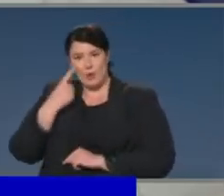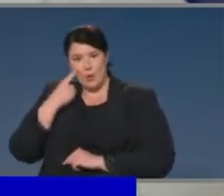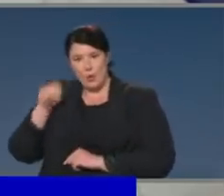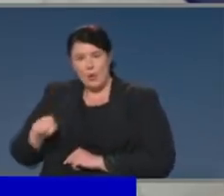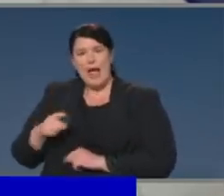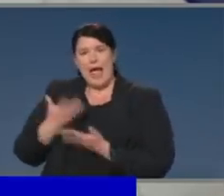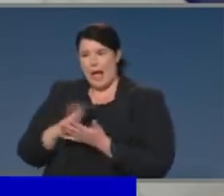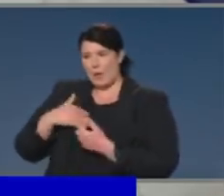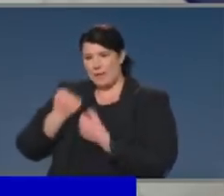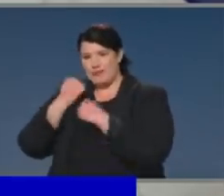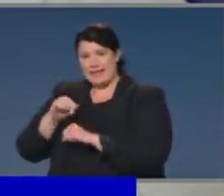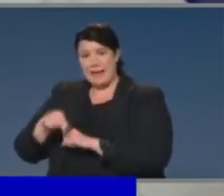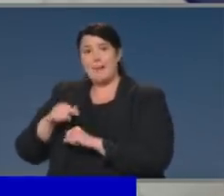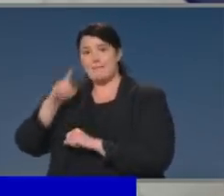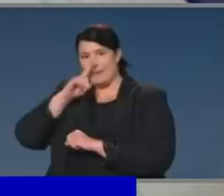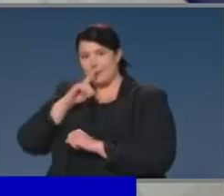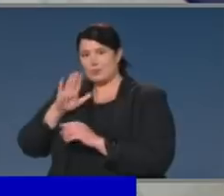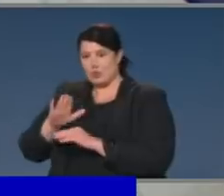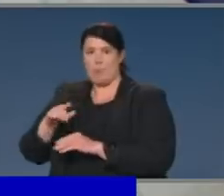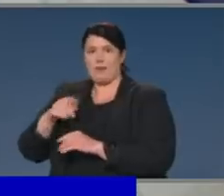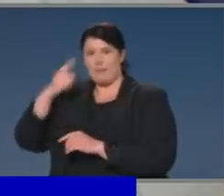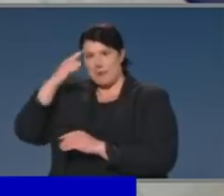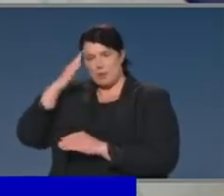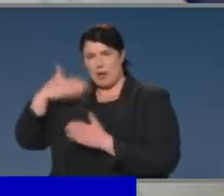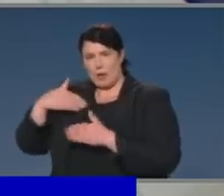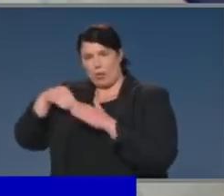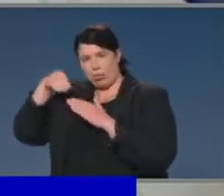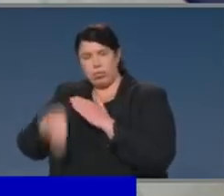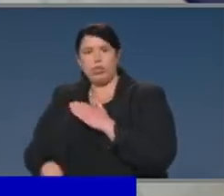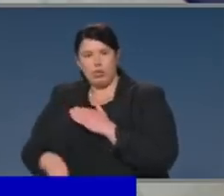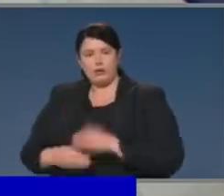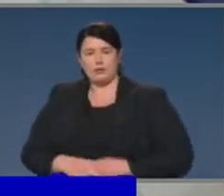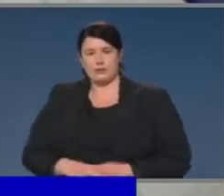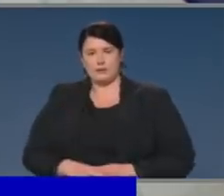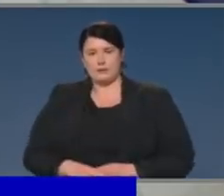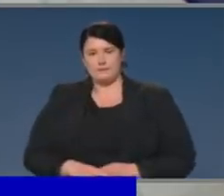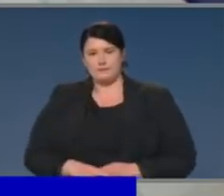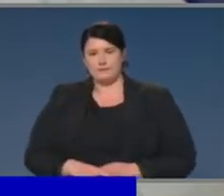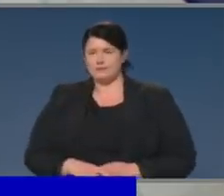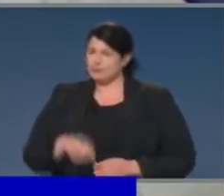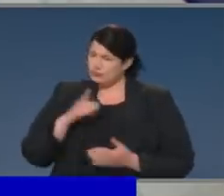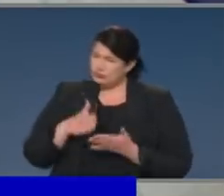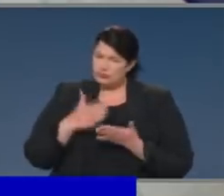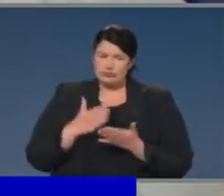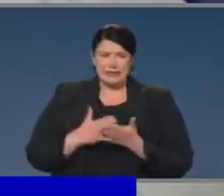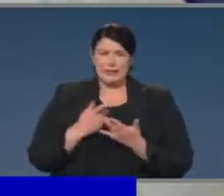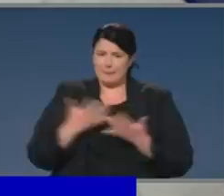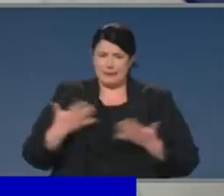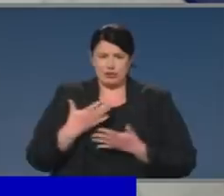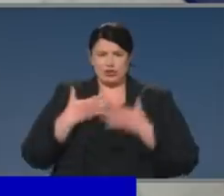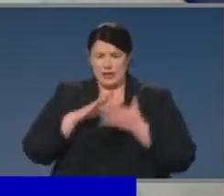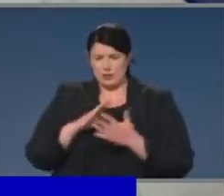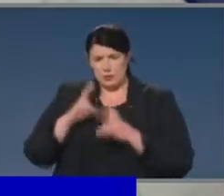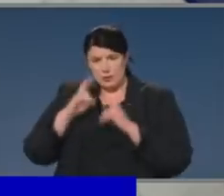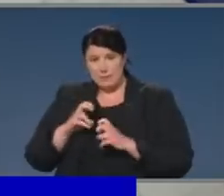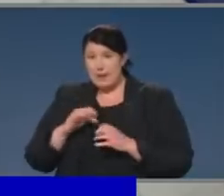question, is, is there a protective component in what we are finding, which has been so challenging for so many, but maybe there's a